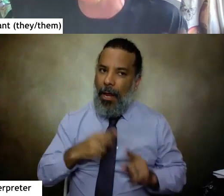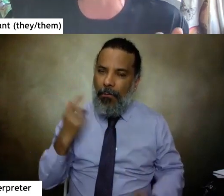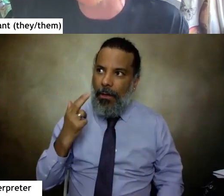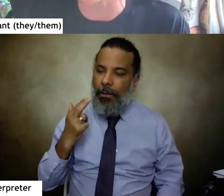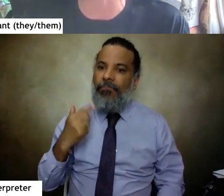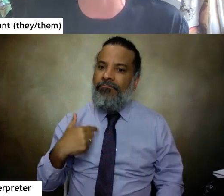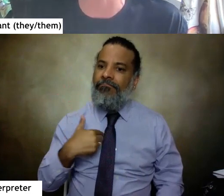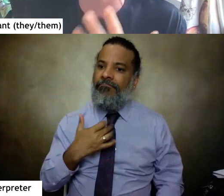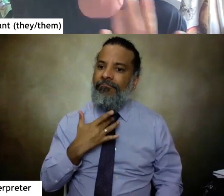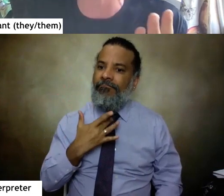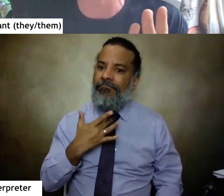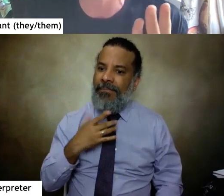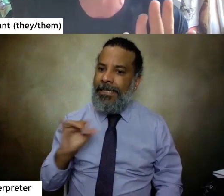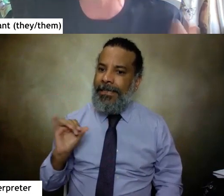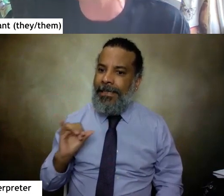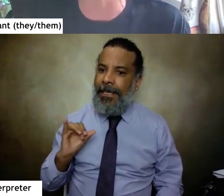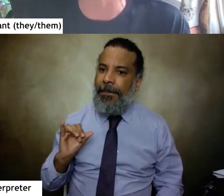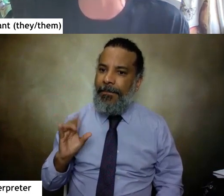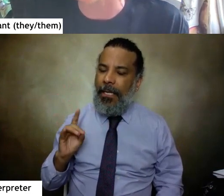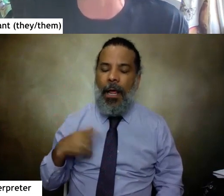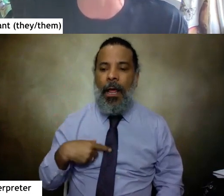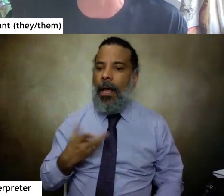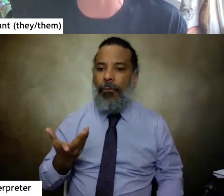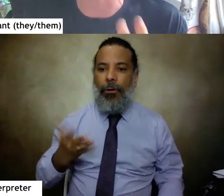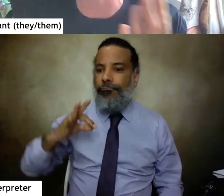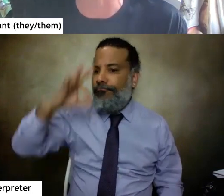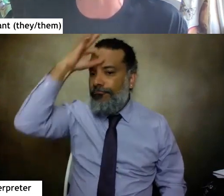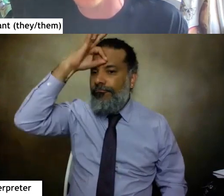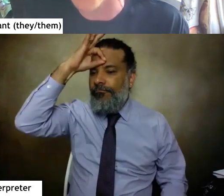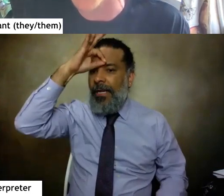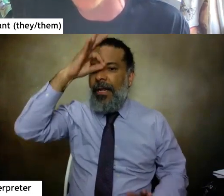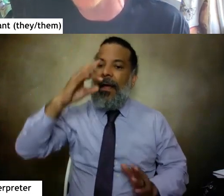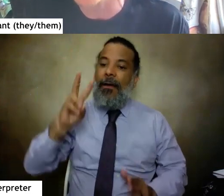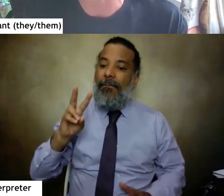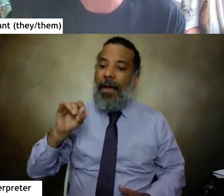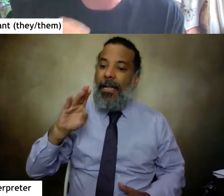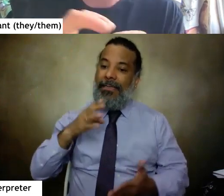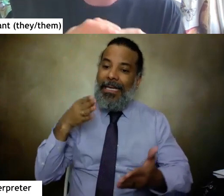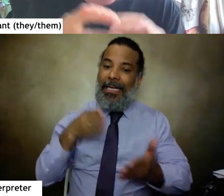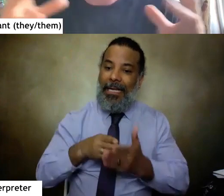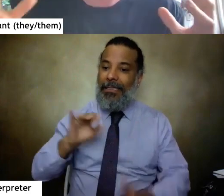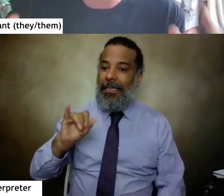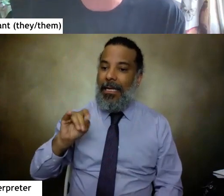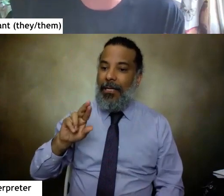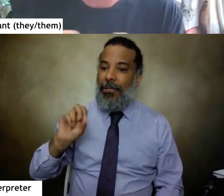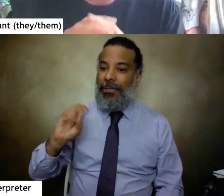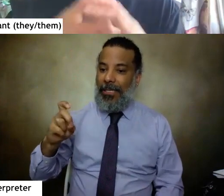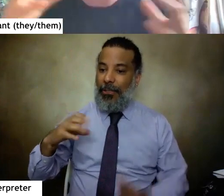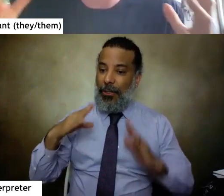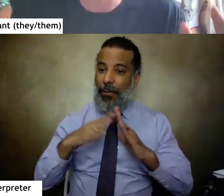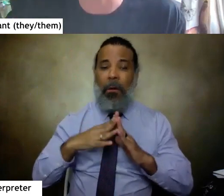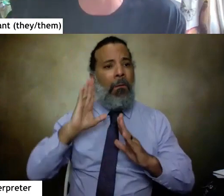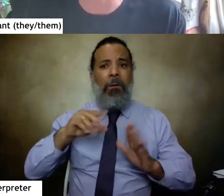exact same thing being completely ignorant of violence against intersex communities. And that while states are passing